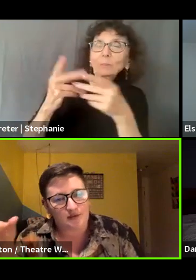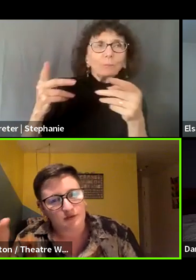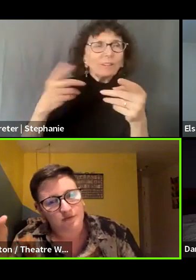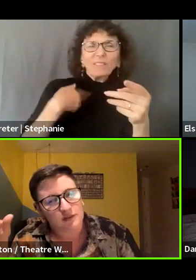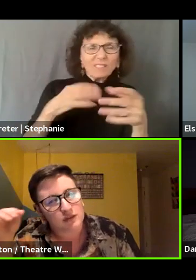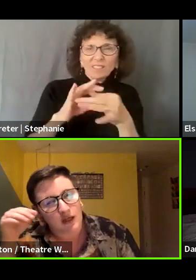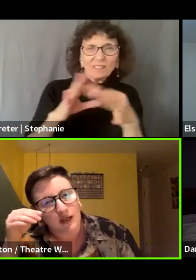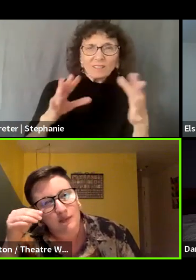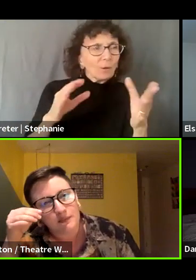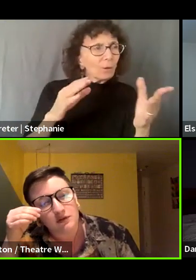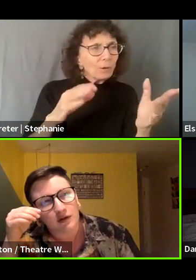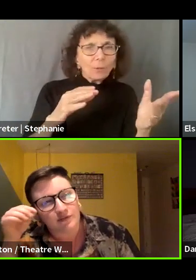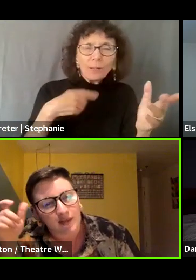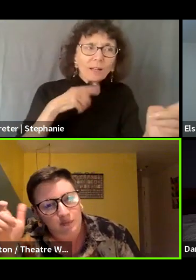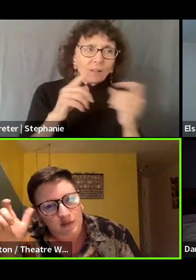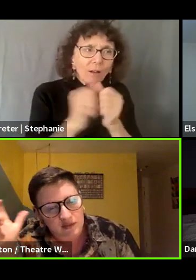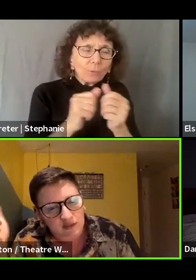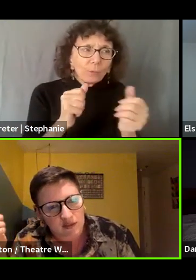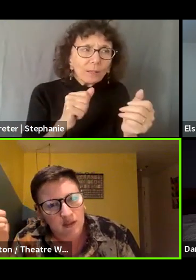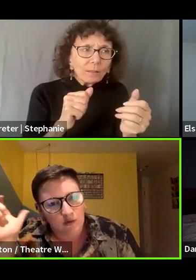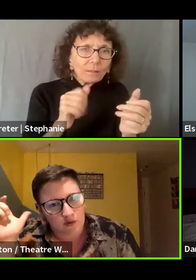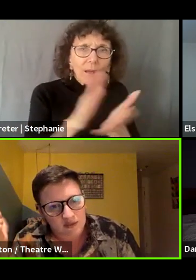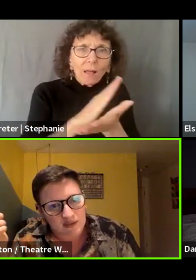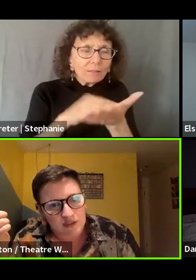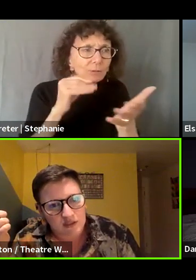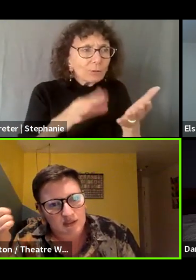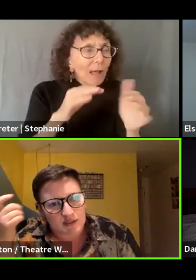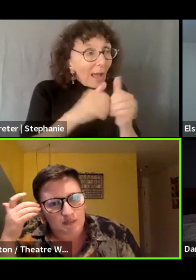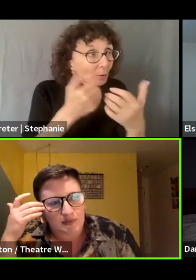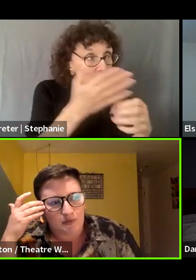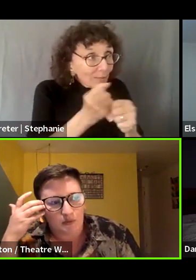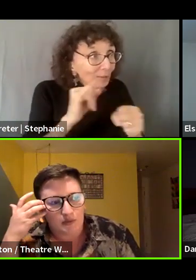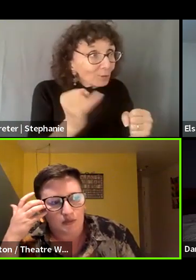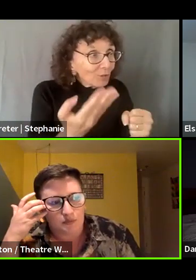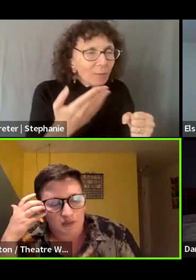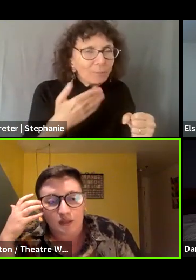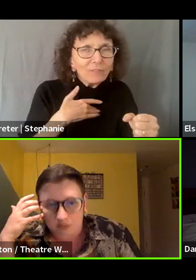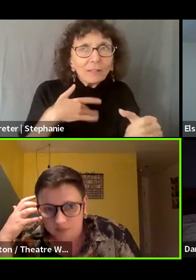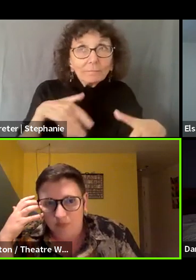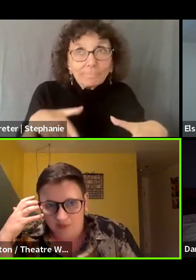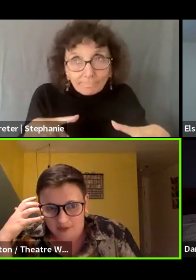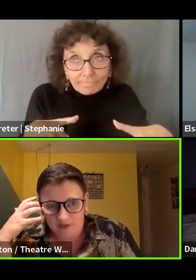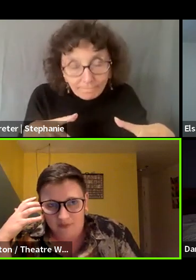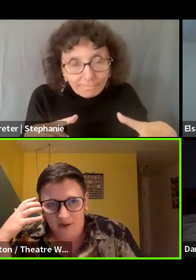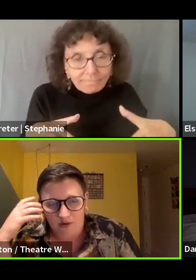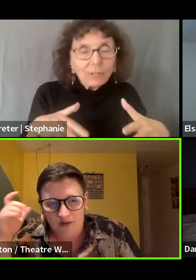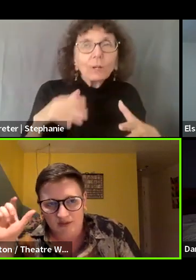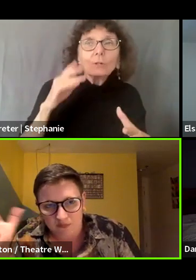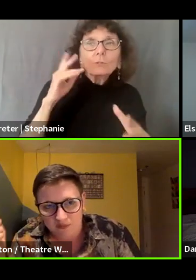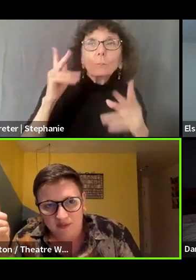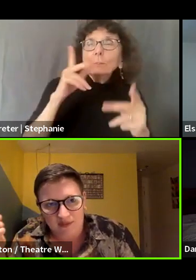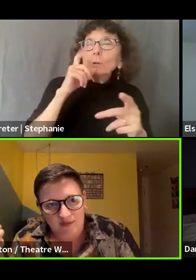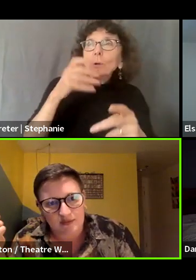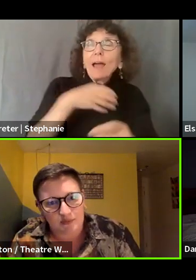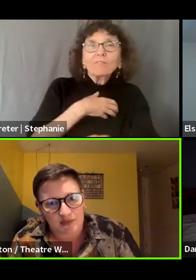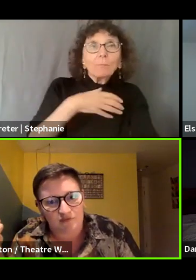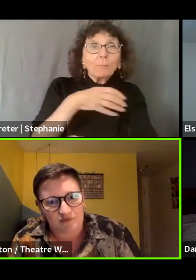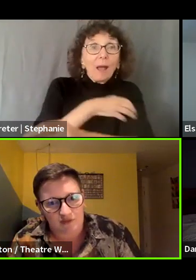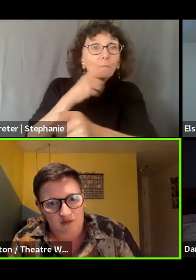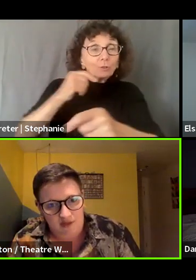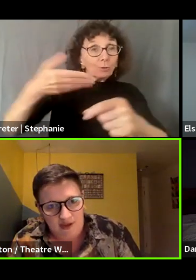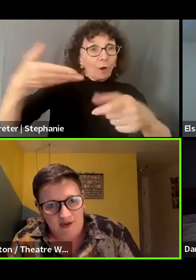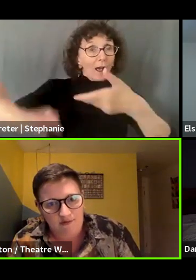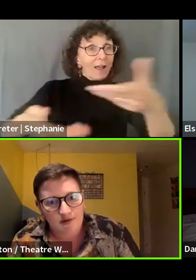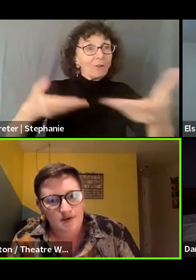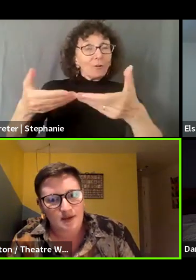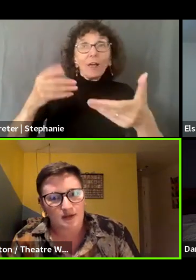how they get those first jobs. So I feel like we're still organizations and people with, particularly people with hiring power are still really in this place